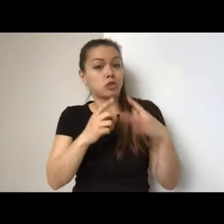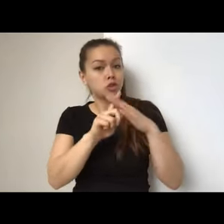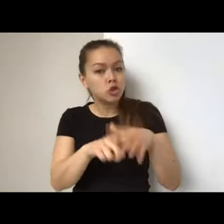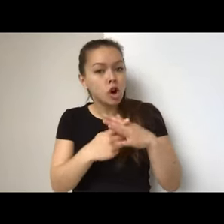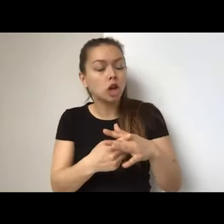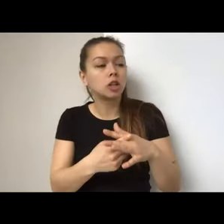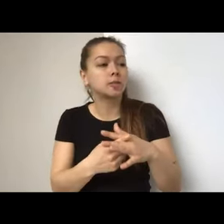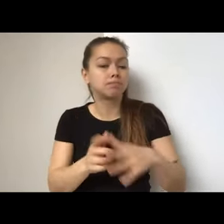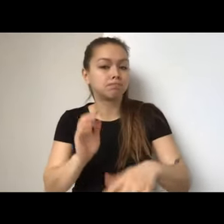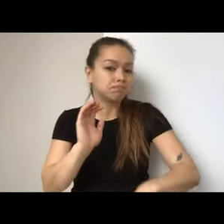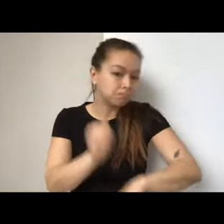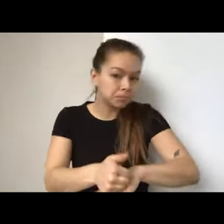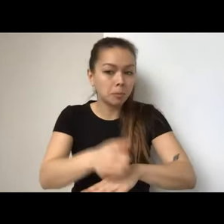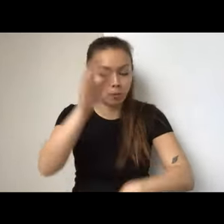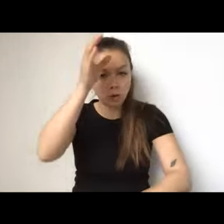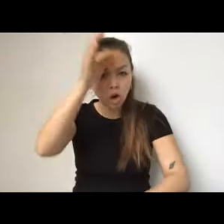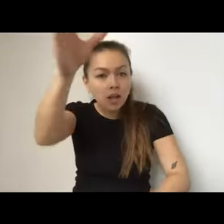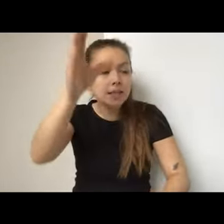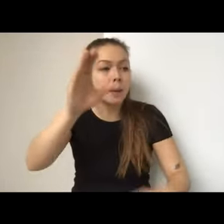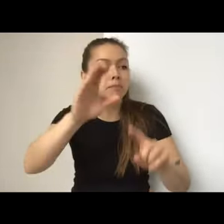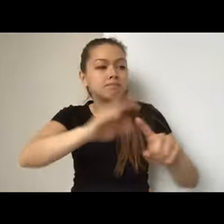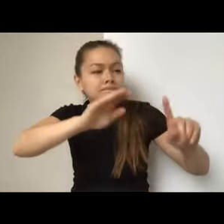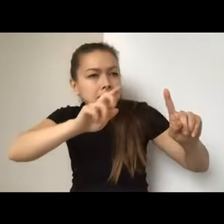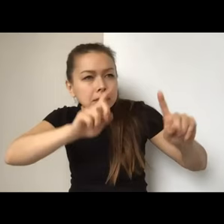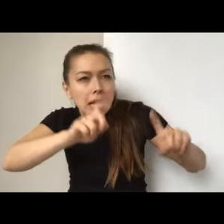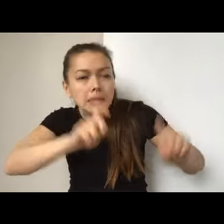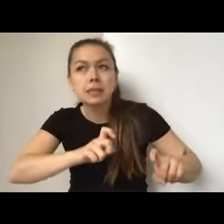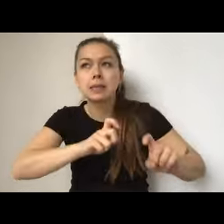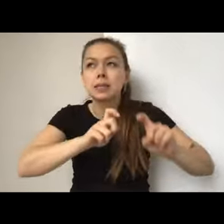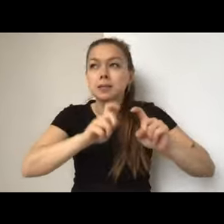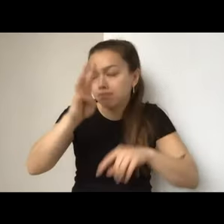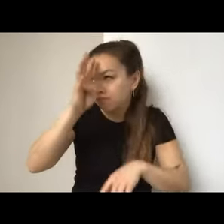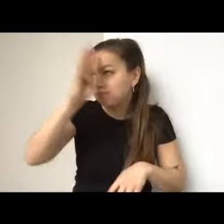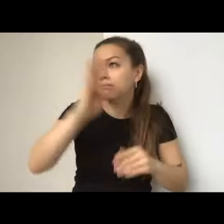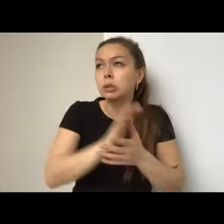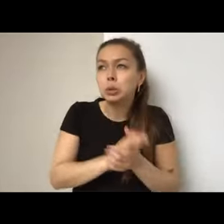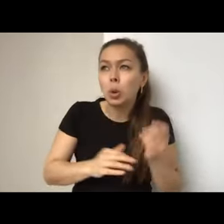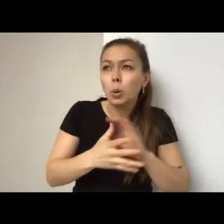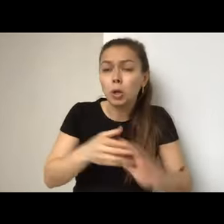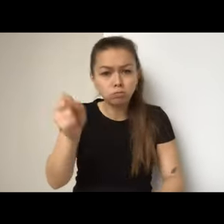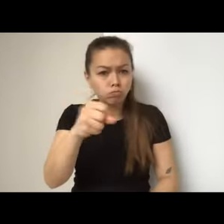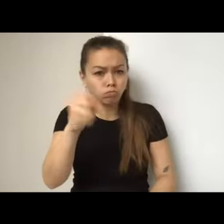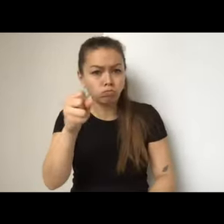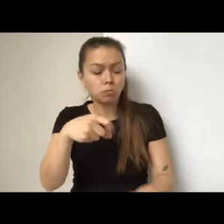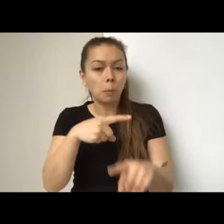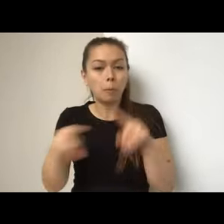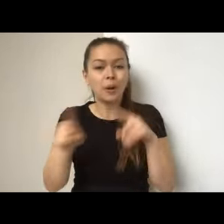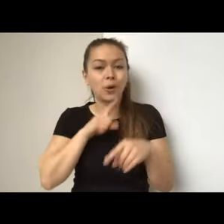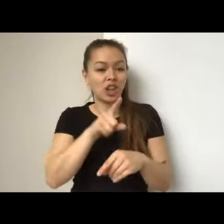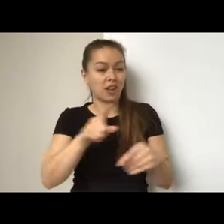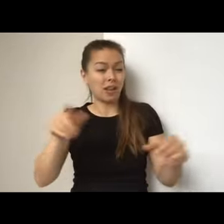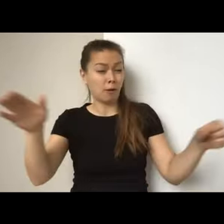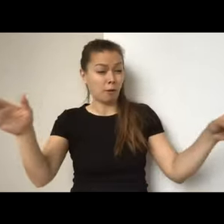and, and testing out this idea and creating stories, uh, it didn't really allow for us to capture the full scope of, of